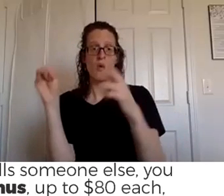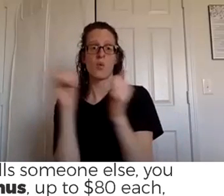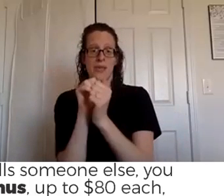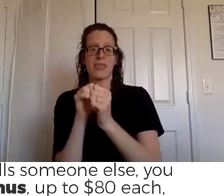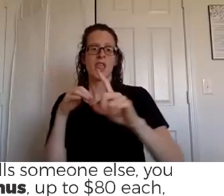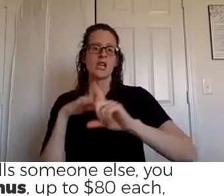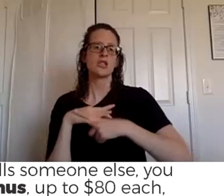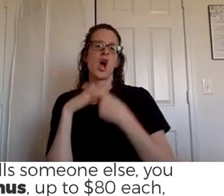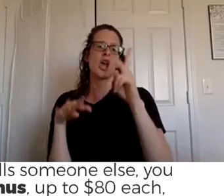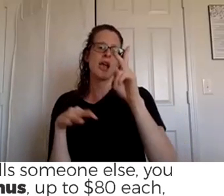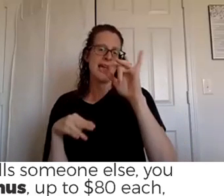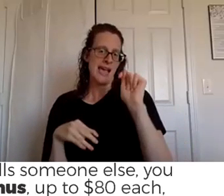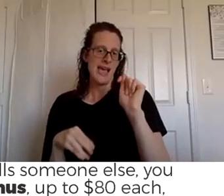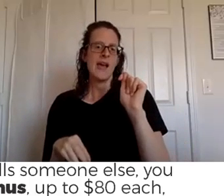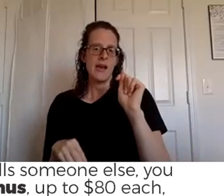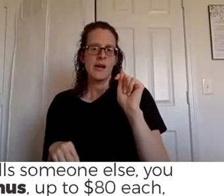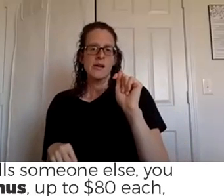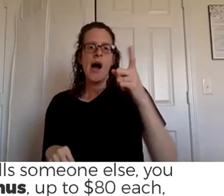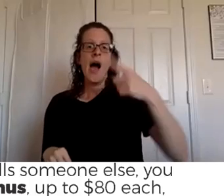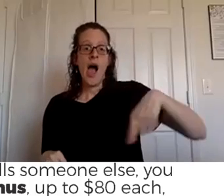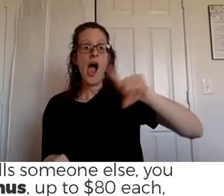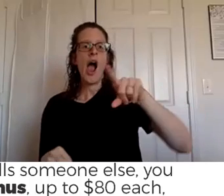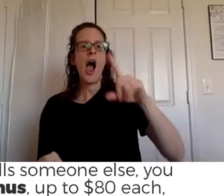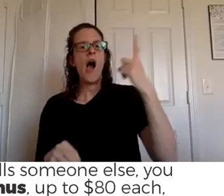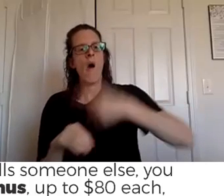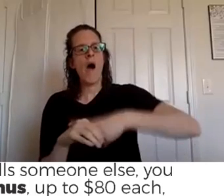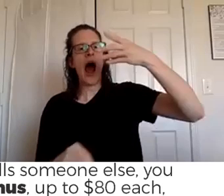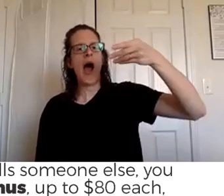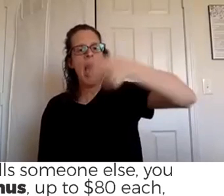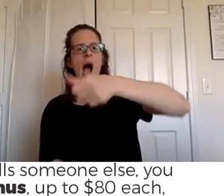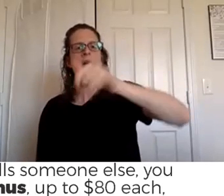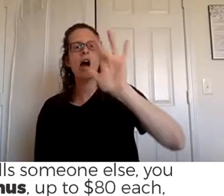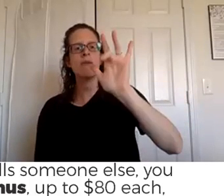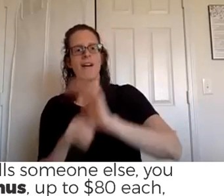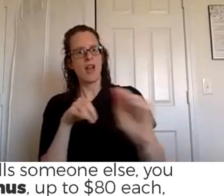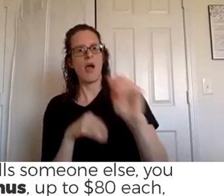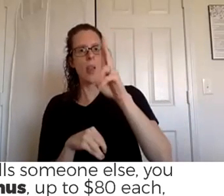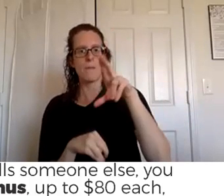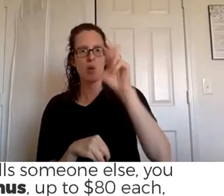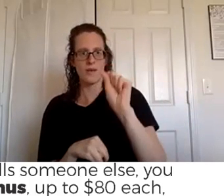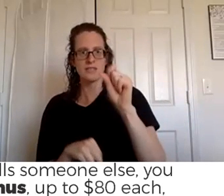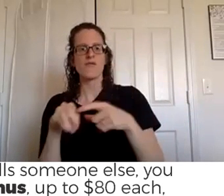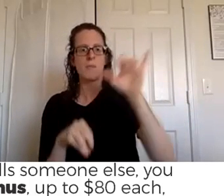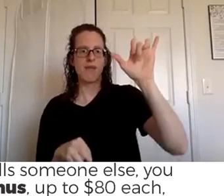kits then you get a one-time 25 cash bonus from young living